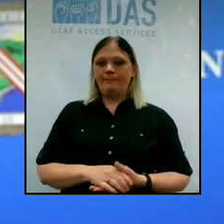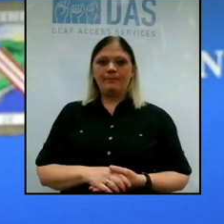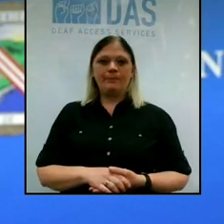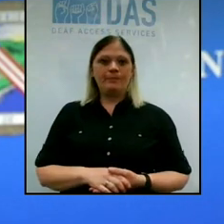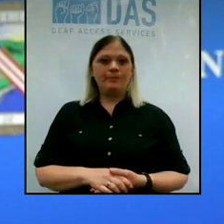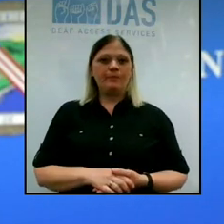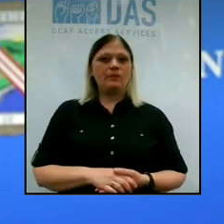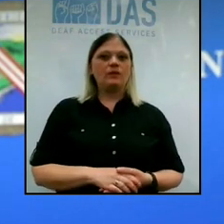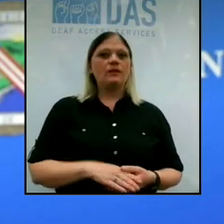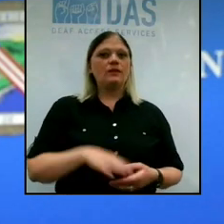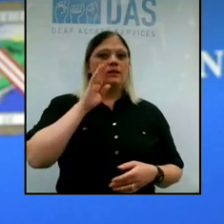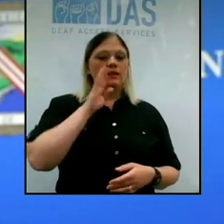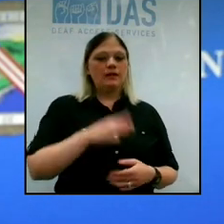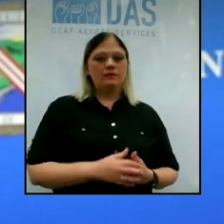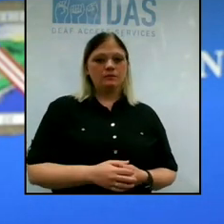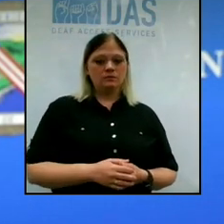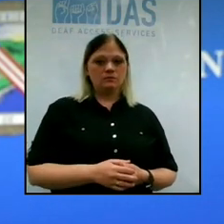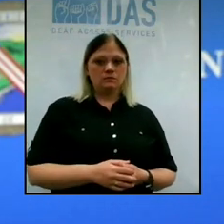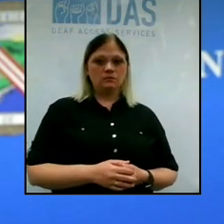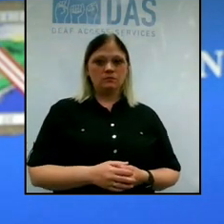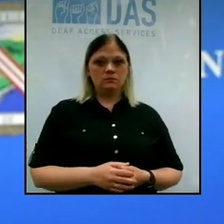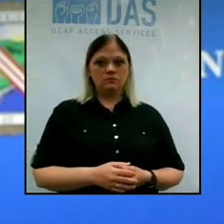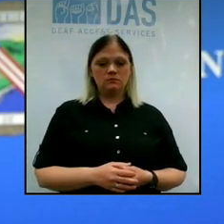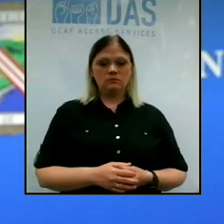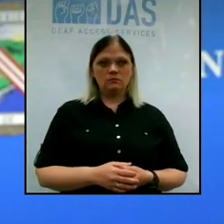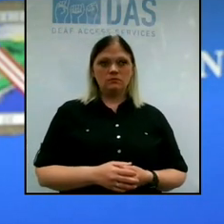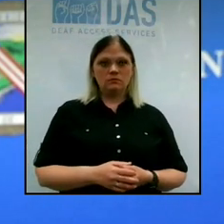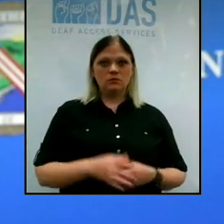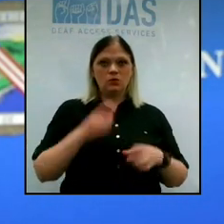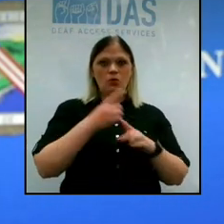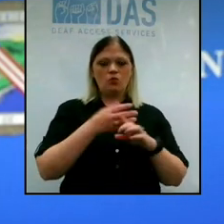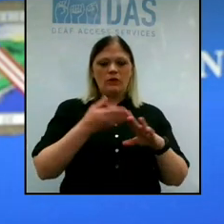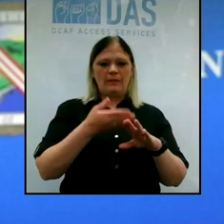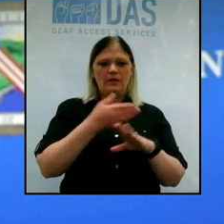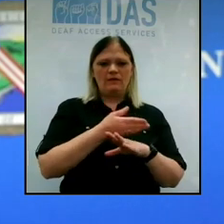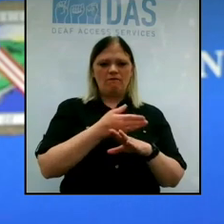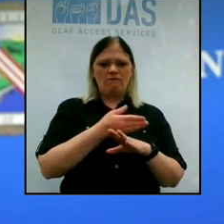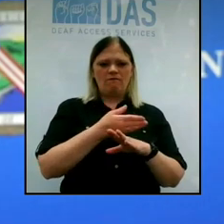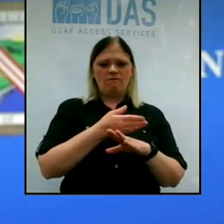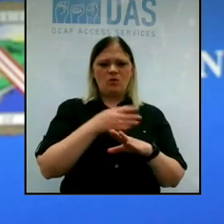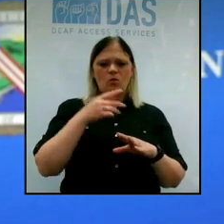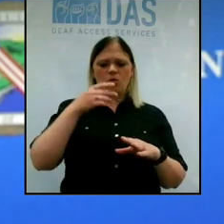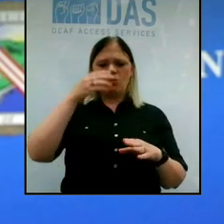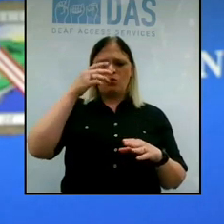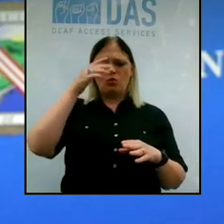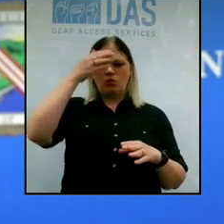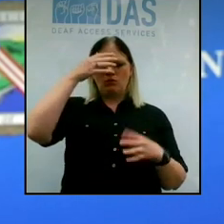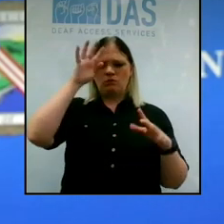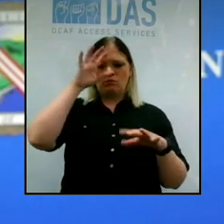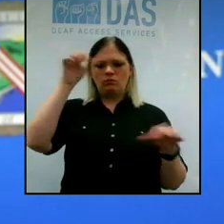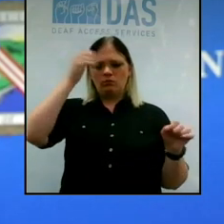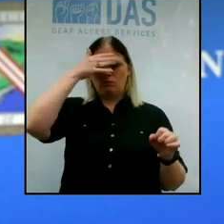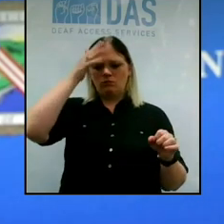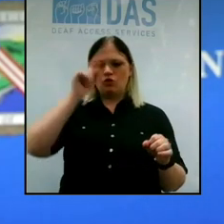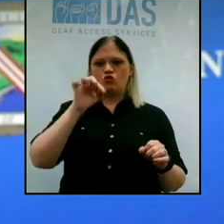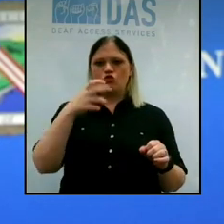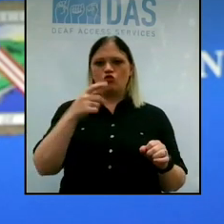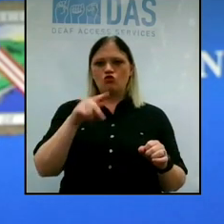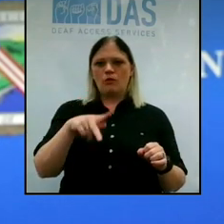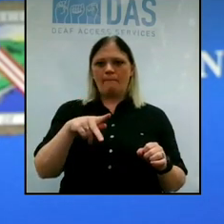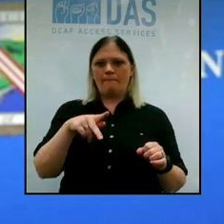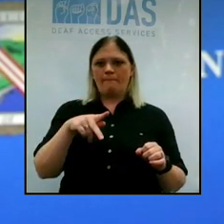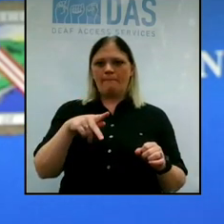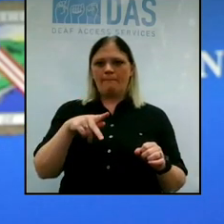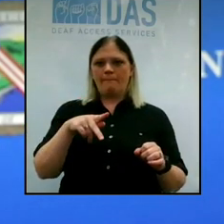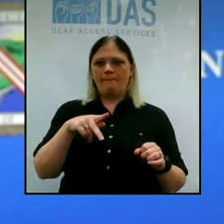Hey, Dr. Bernstein. Literally right before you started your press conference, President Trump announced that he's calling on all governors to